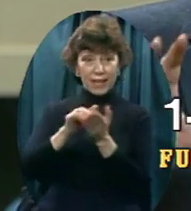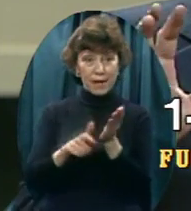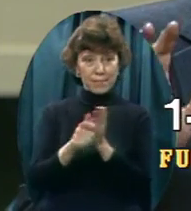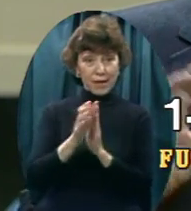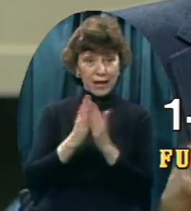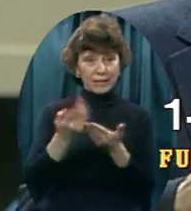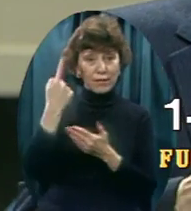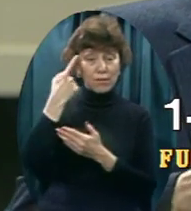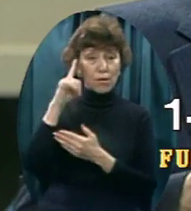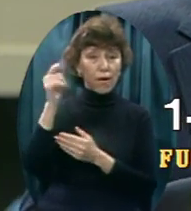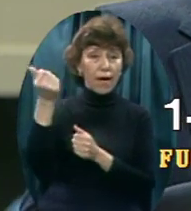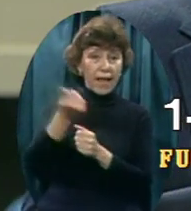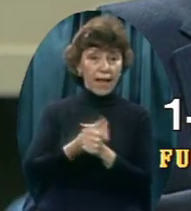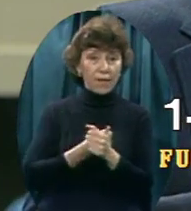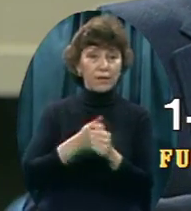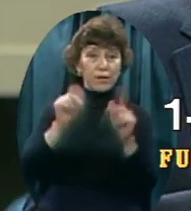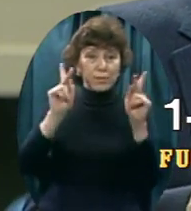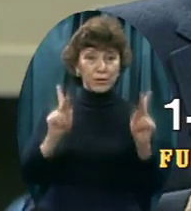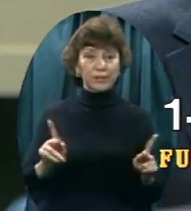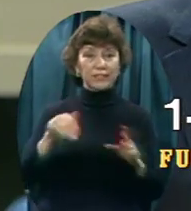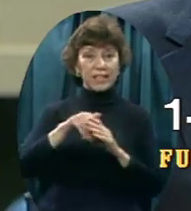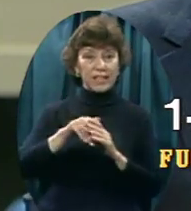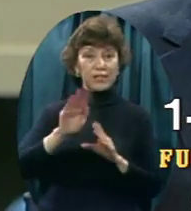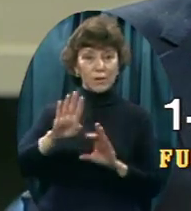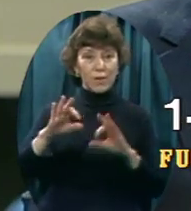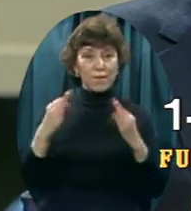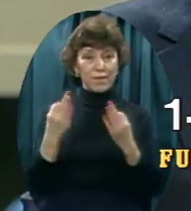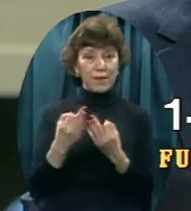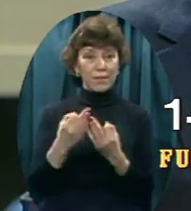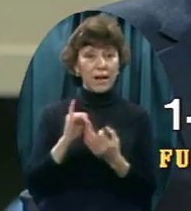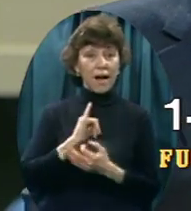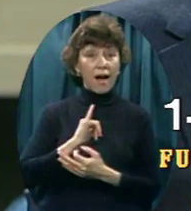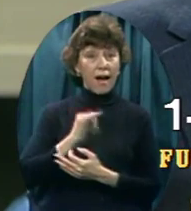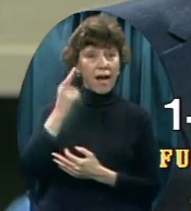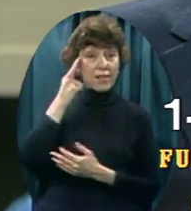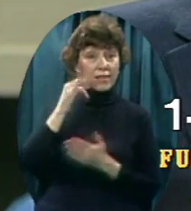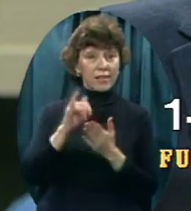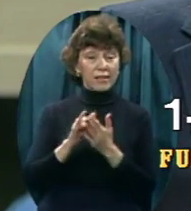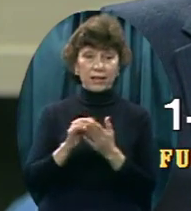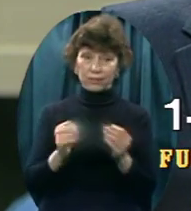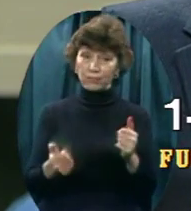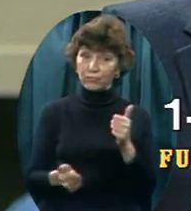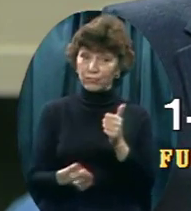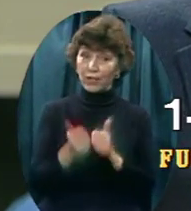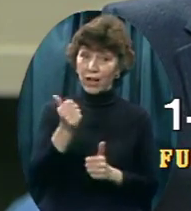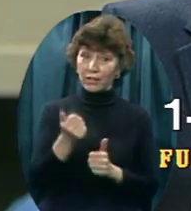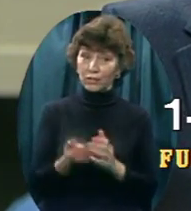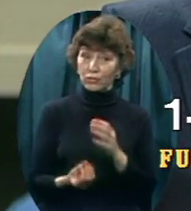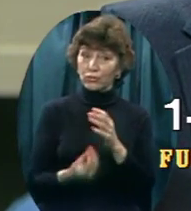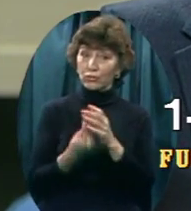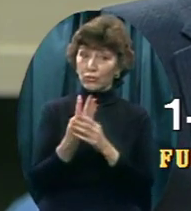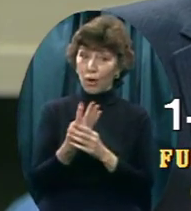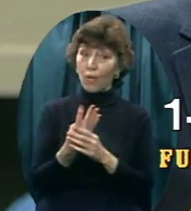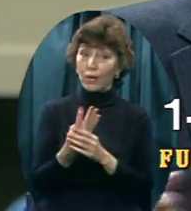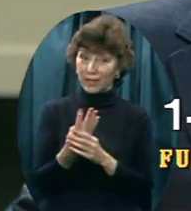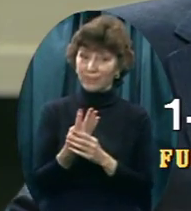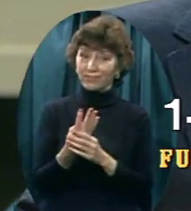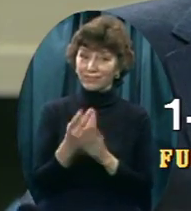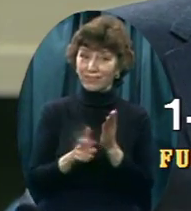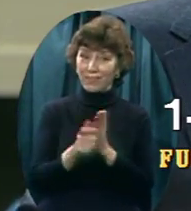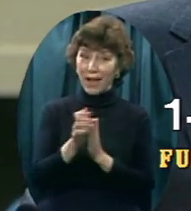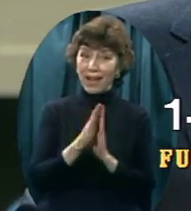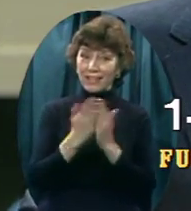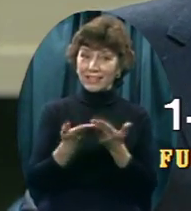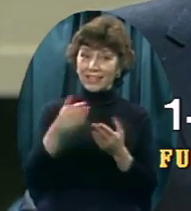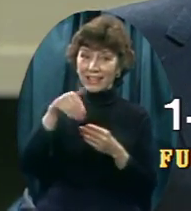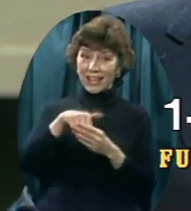for every age group. I don't know of anything like it. That's why I think it's the fastest-growing magazine in this country. So call and subscribe now on